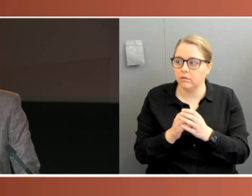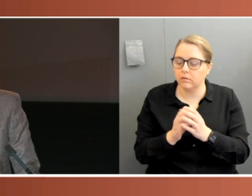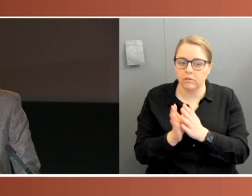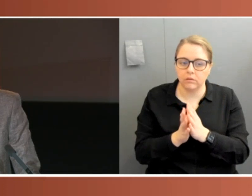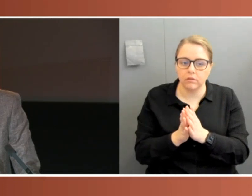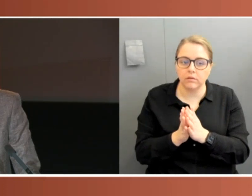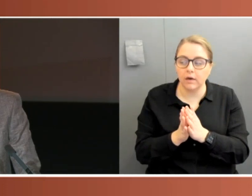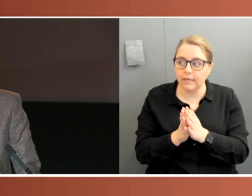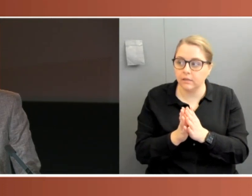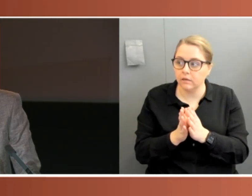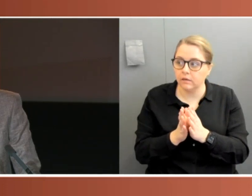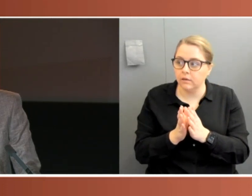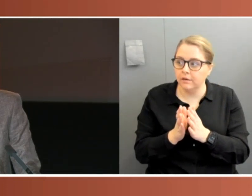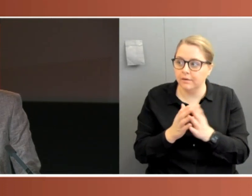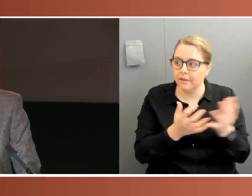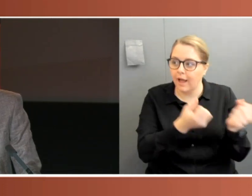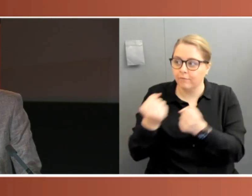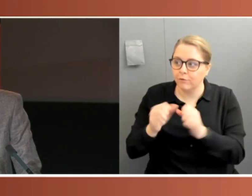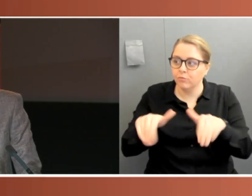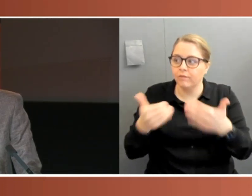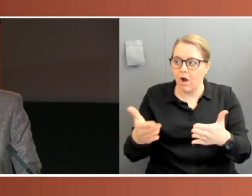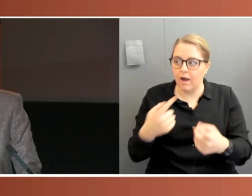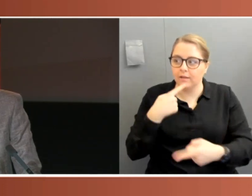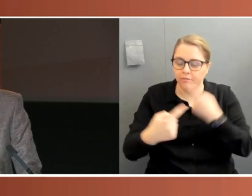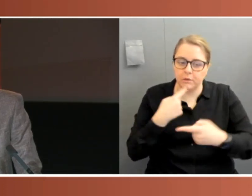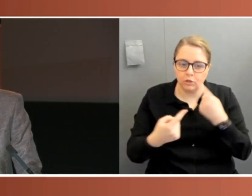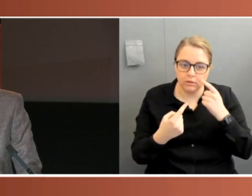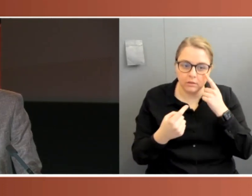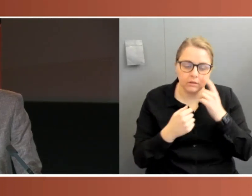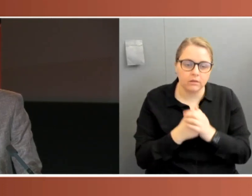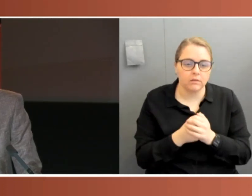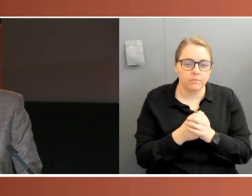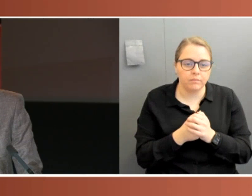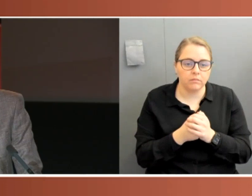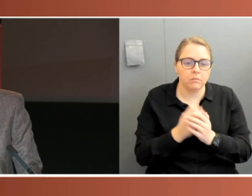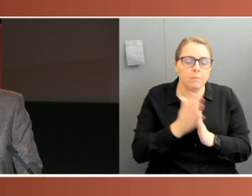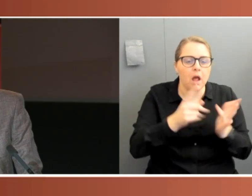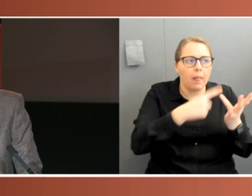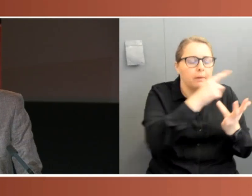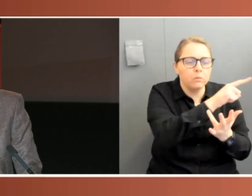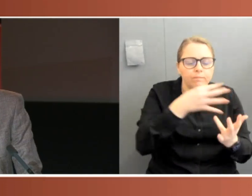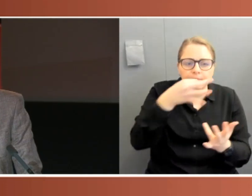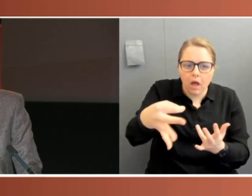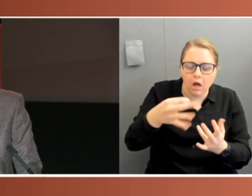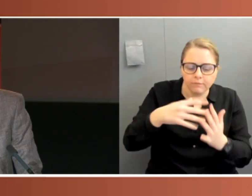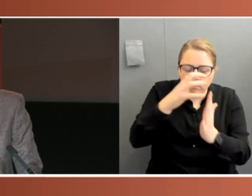but the Federal Government refused to accept the outcome. The Department declined to provide access to other requests for documents. And AAT decisions are not binding, so they're